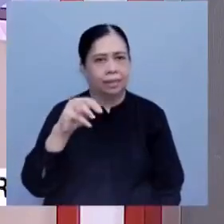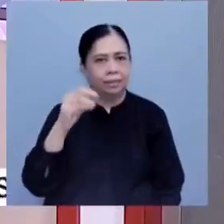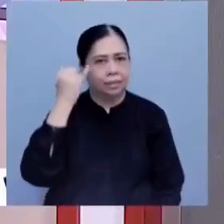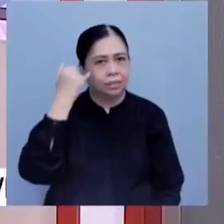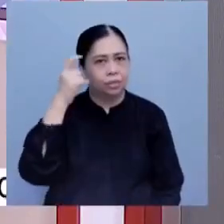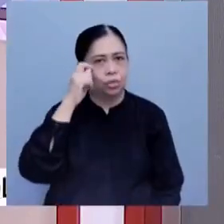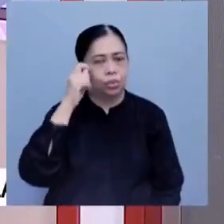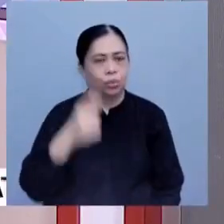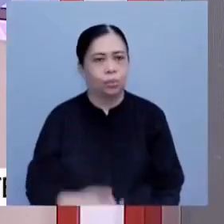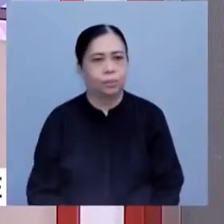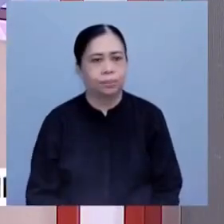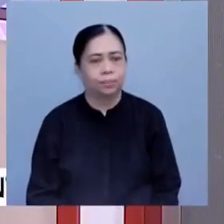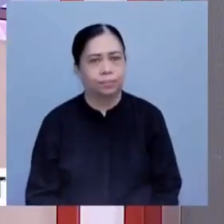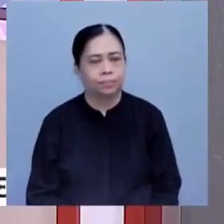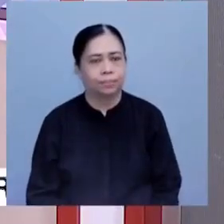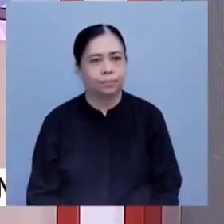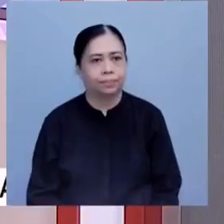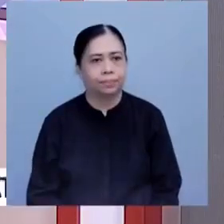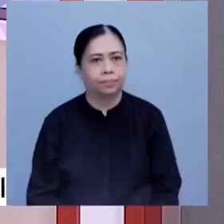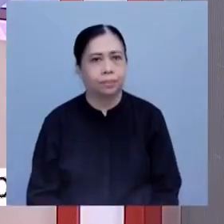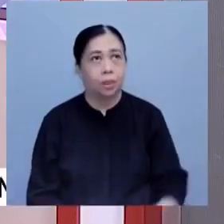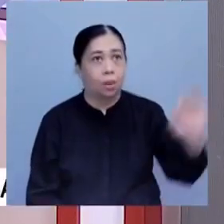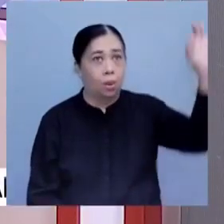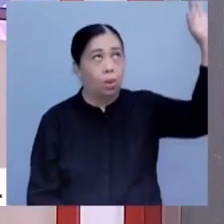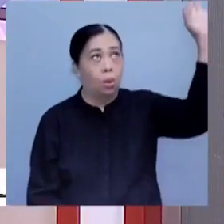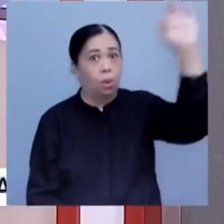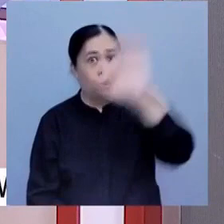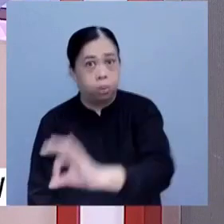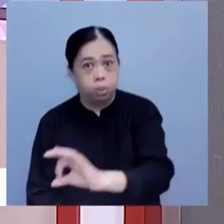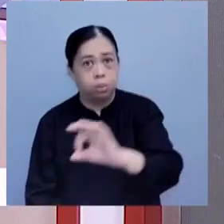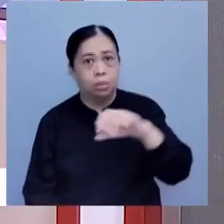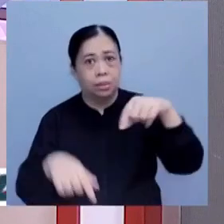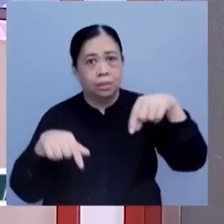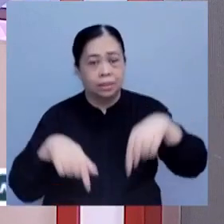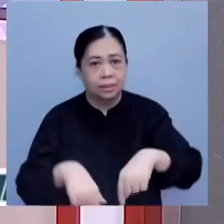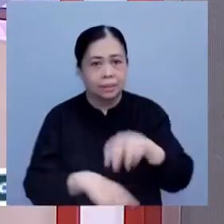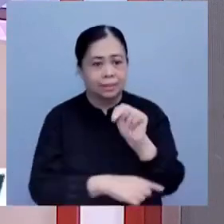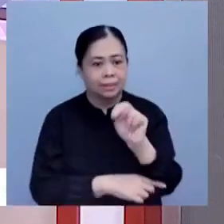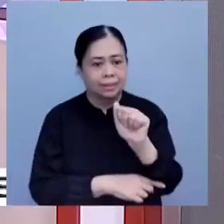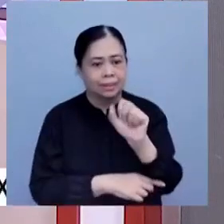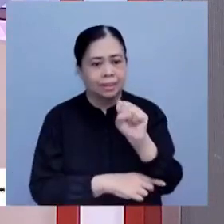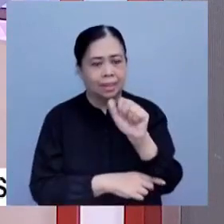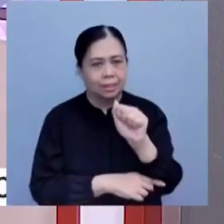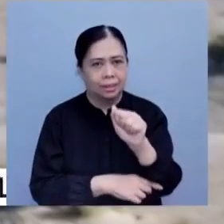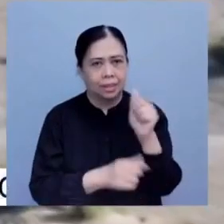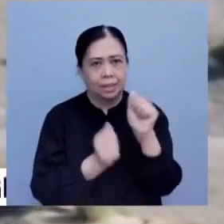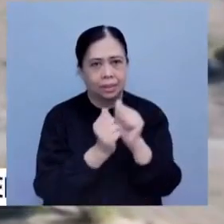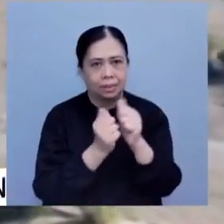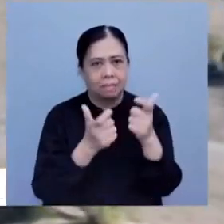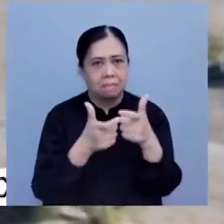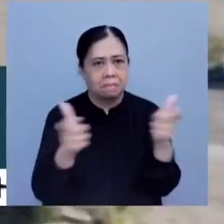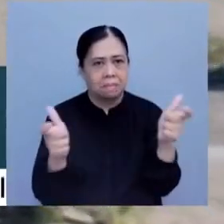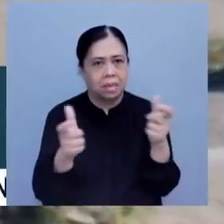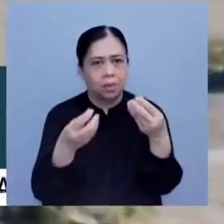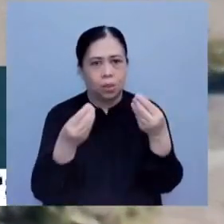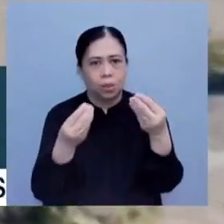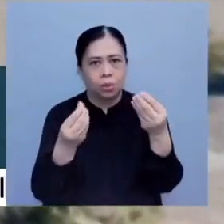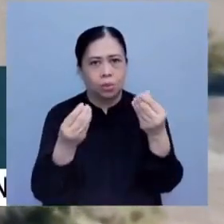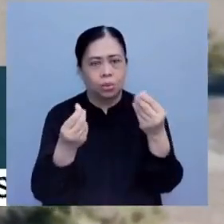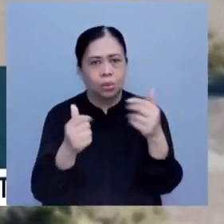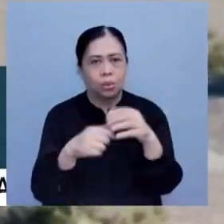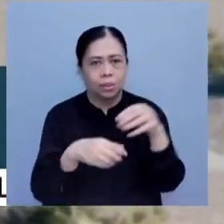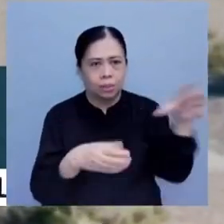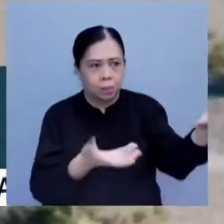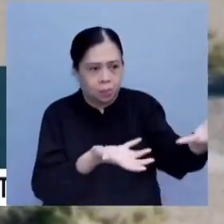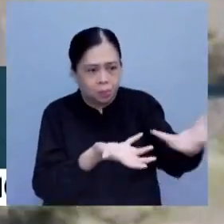A long-awaited asteroid sample has landed on Earth. A NASA space capsule carrying the largest soil sample ever scooped